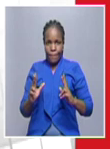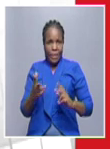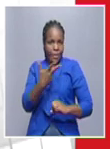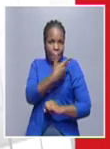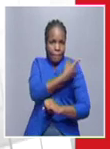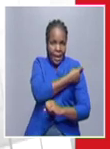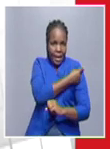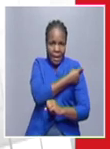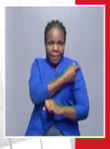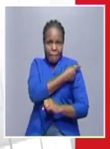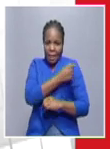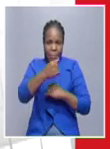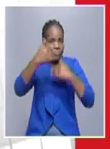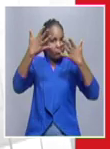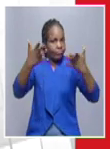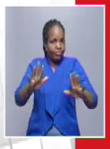vaccination schedule